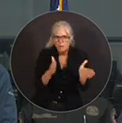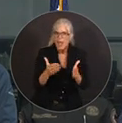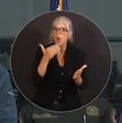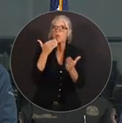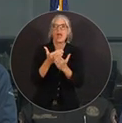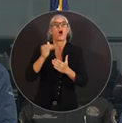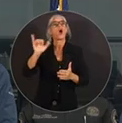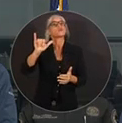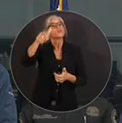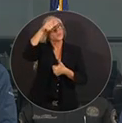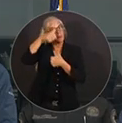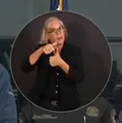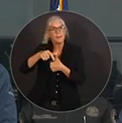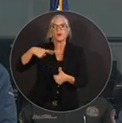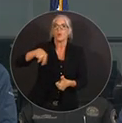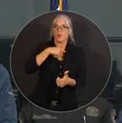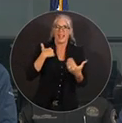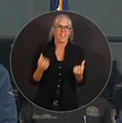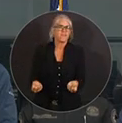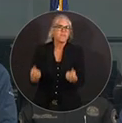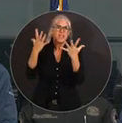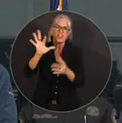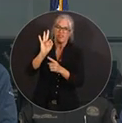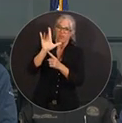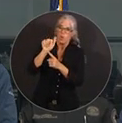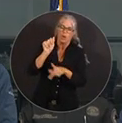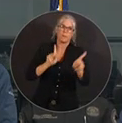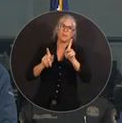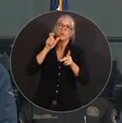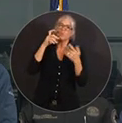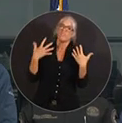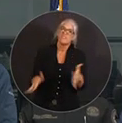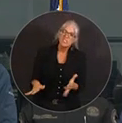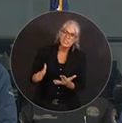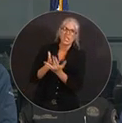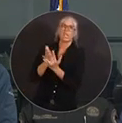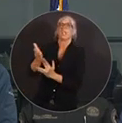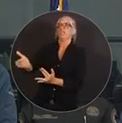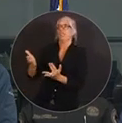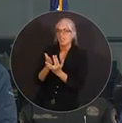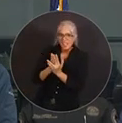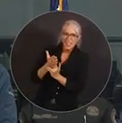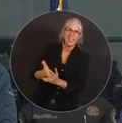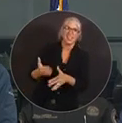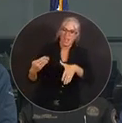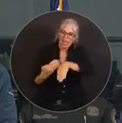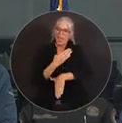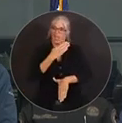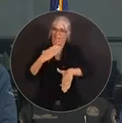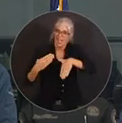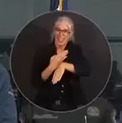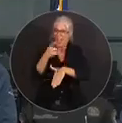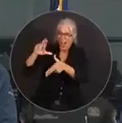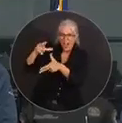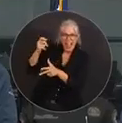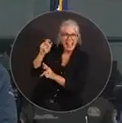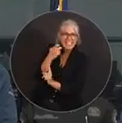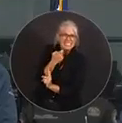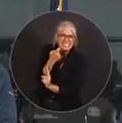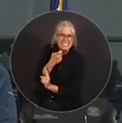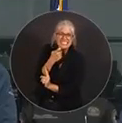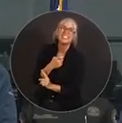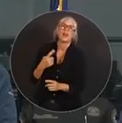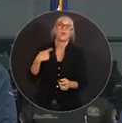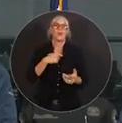of Floridians that are still reeling from Hurricane Helene. That's why we launched the Florida Disaster Fund so that Floridians and others